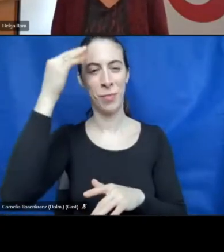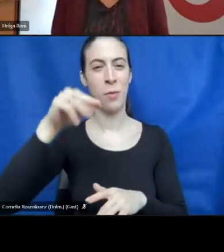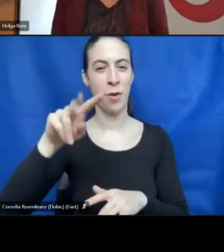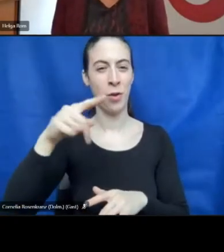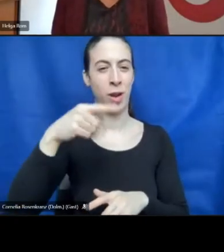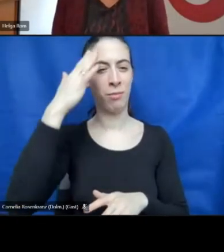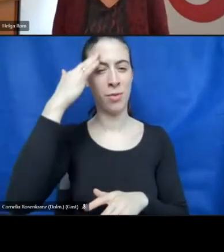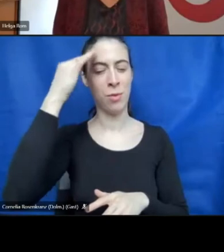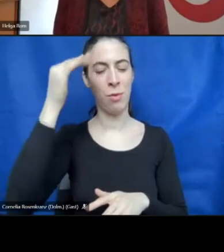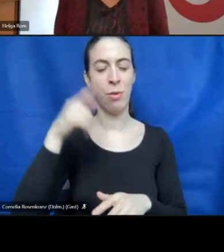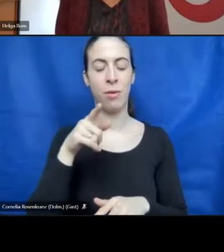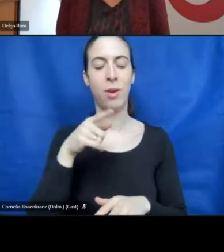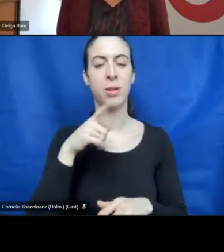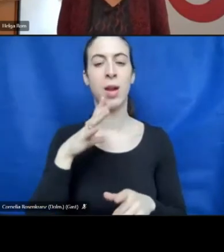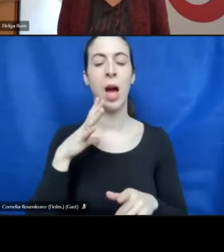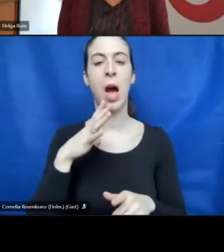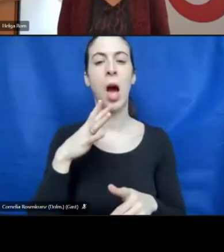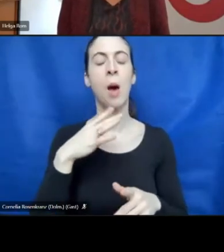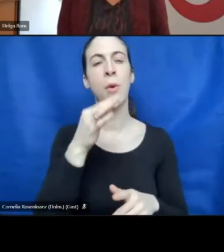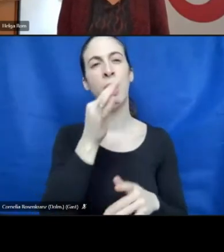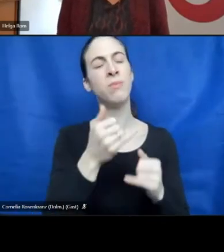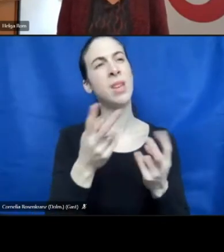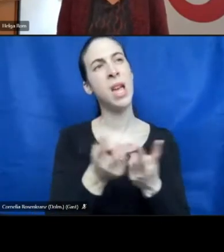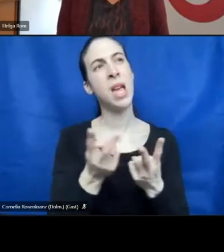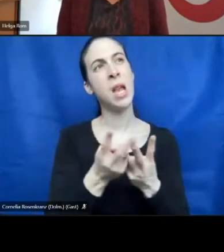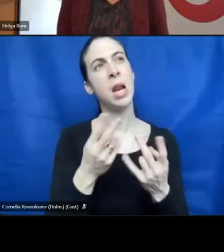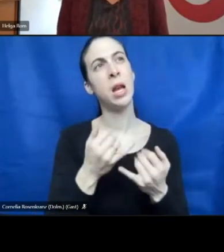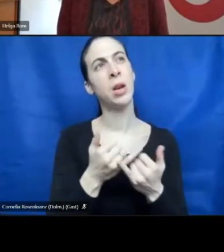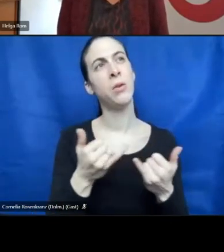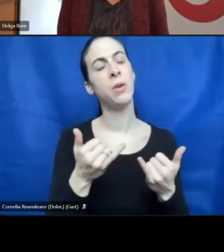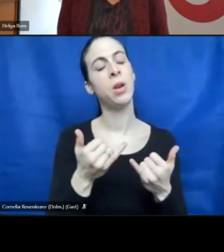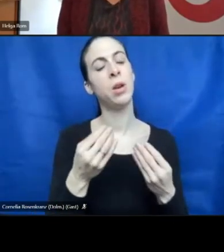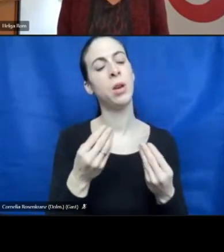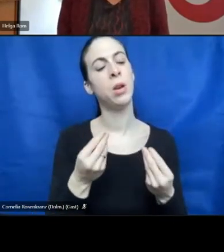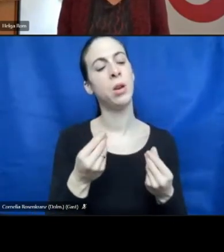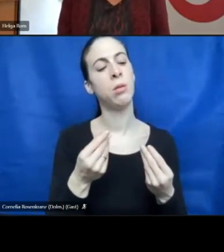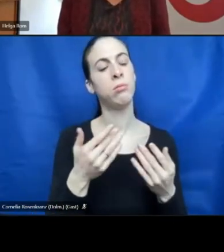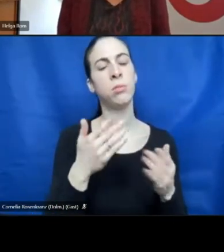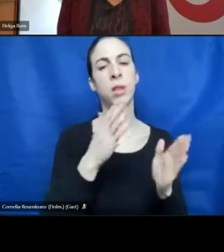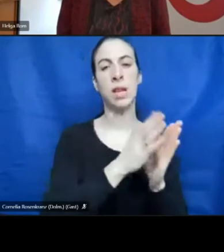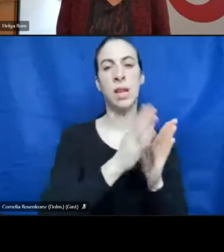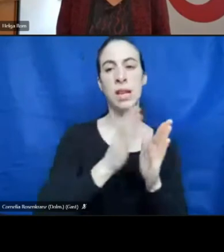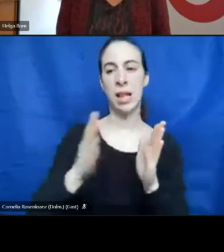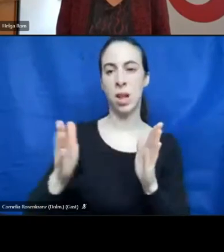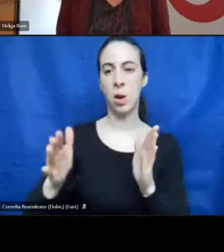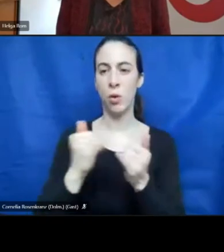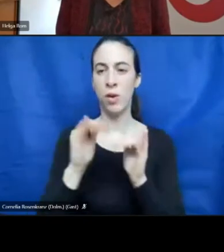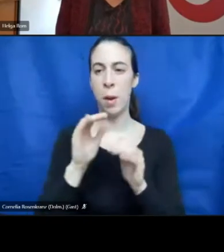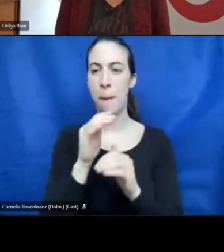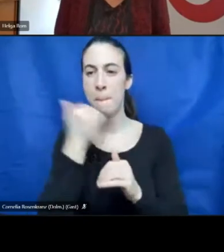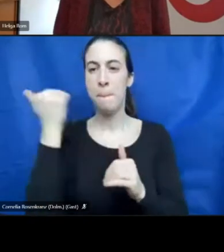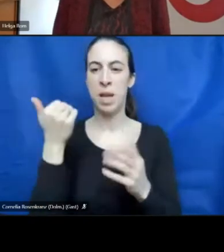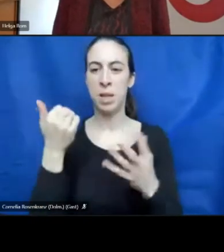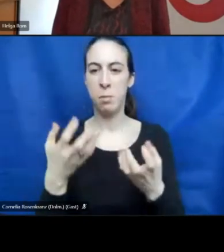wonder is, is there something like, let's say, a catalog of best practice examples,